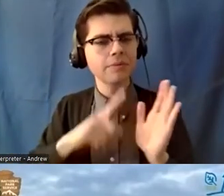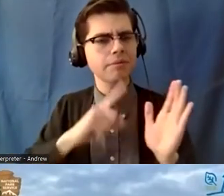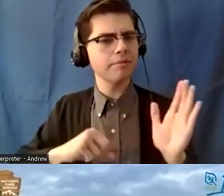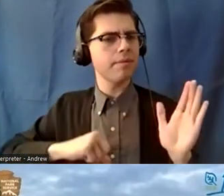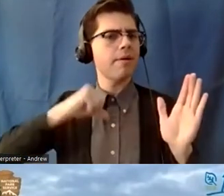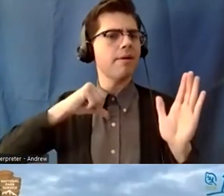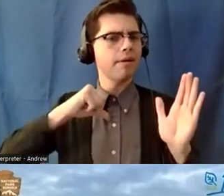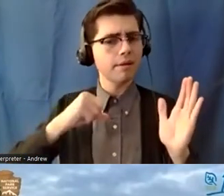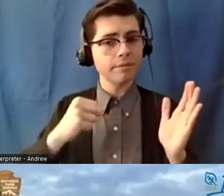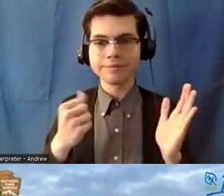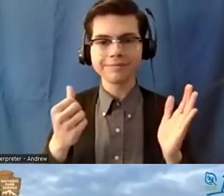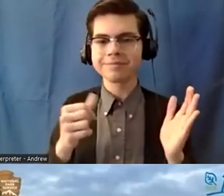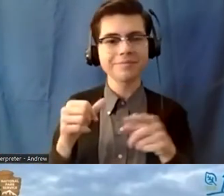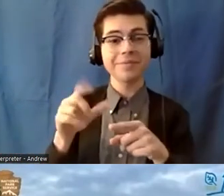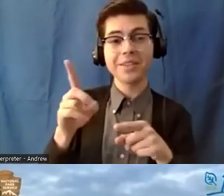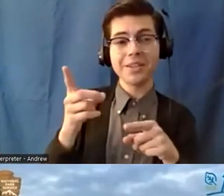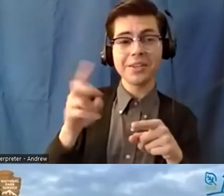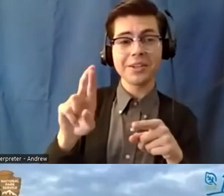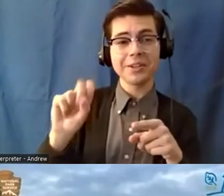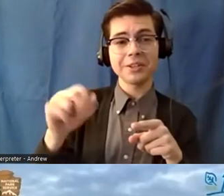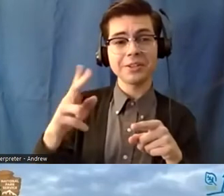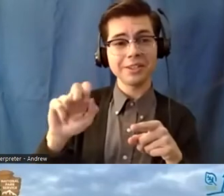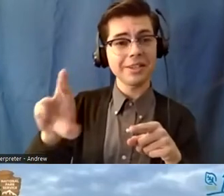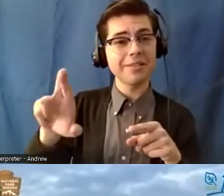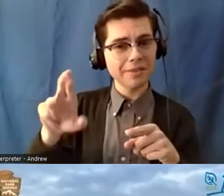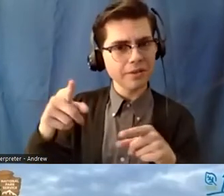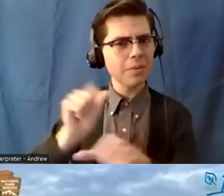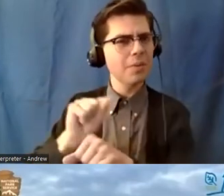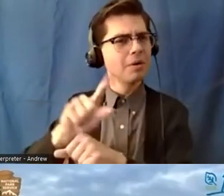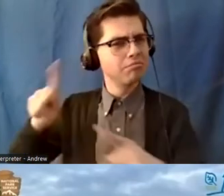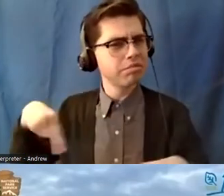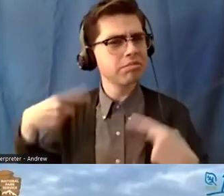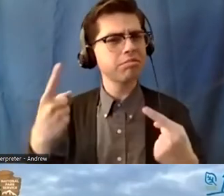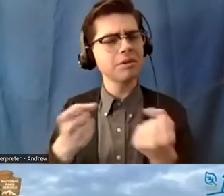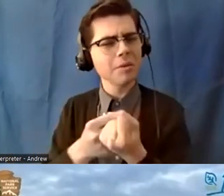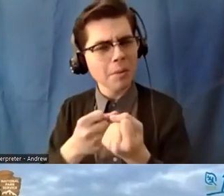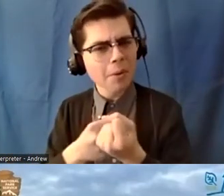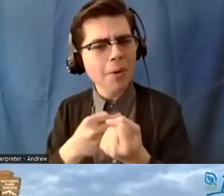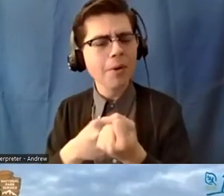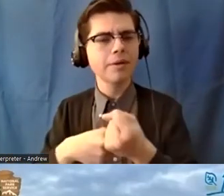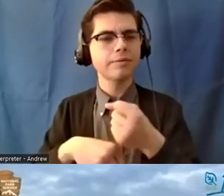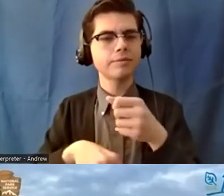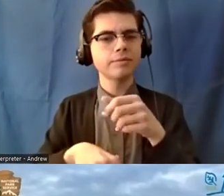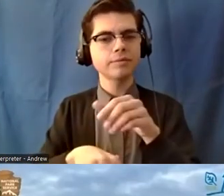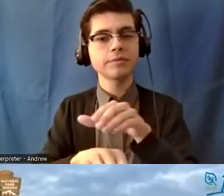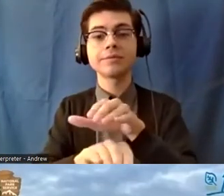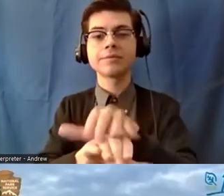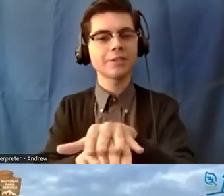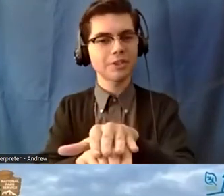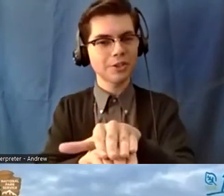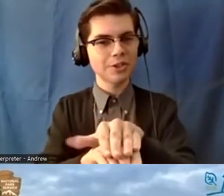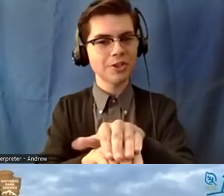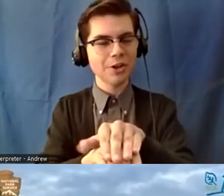dr shaver she's been recognized for all the work that she has done with working with turtles and e4 um again she was